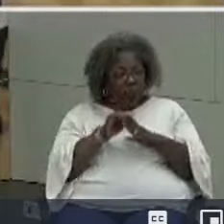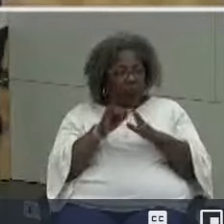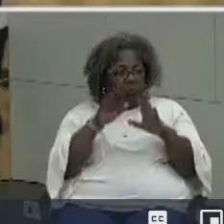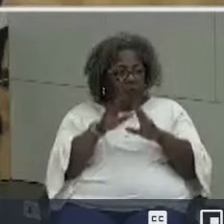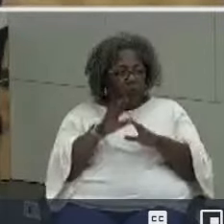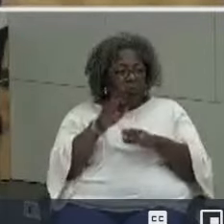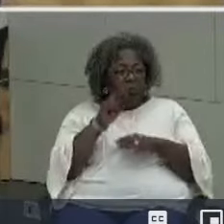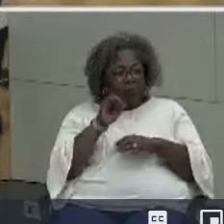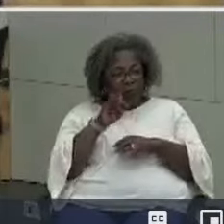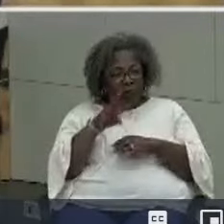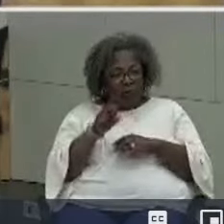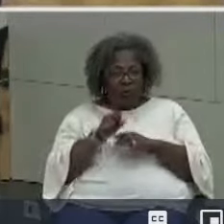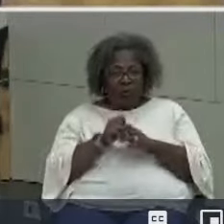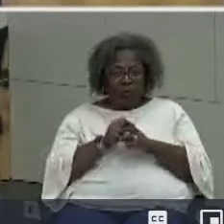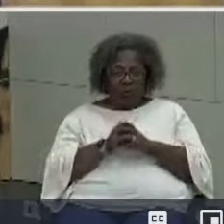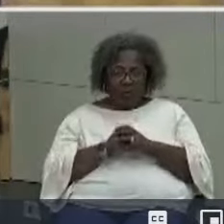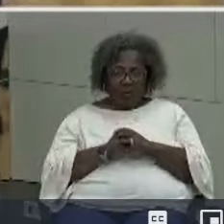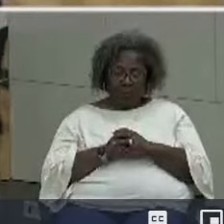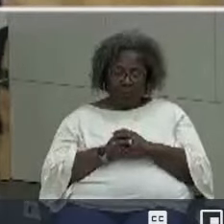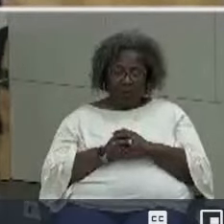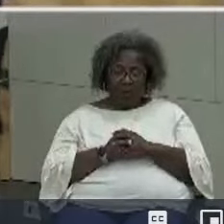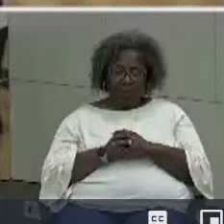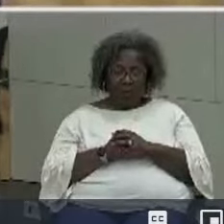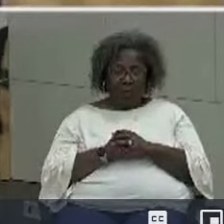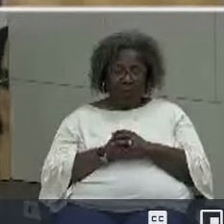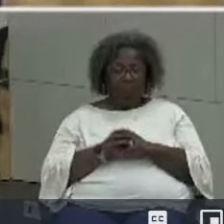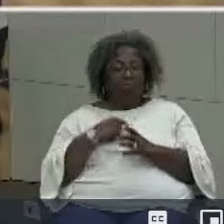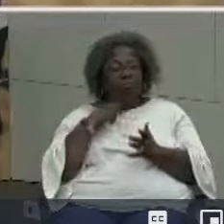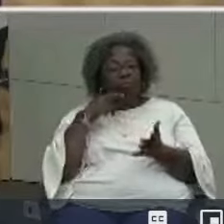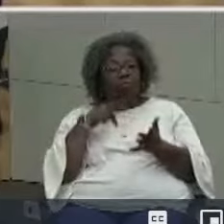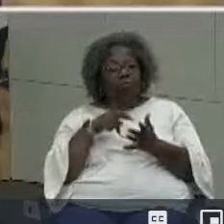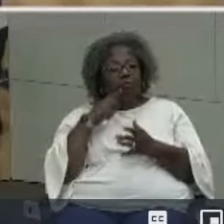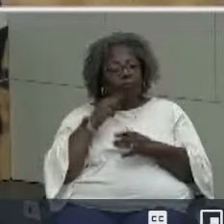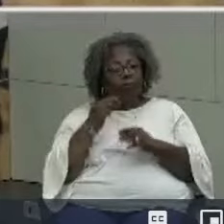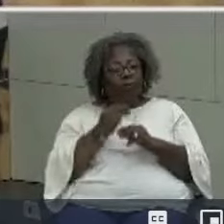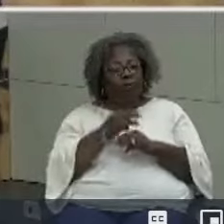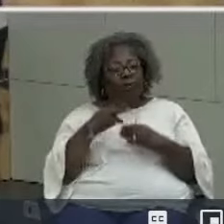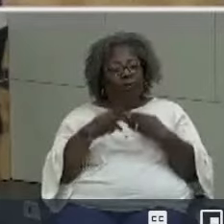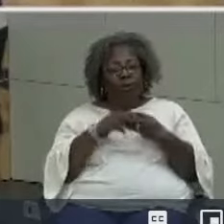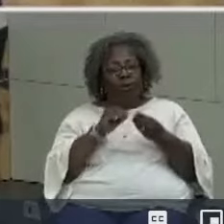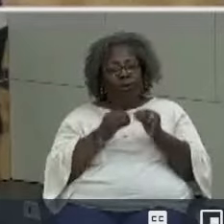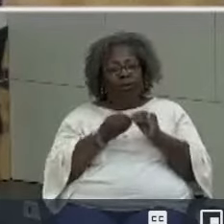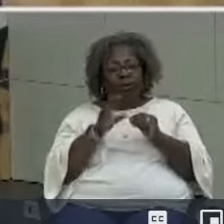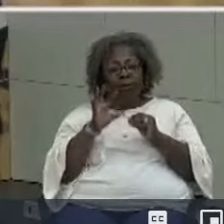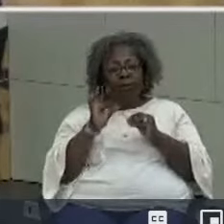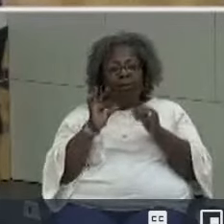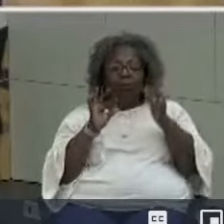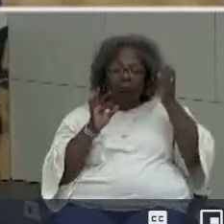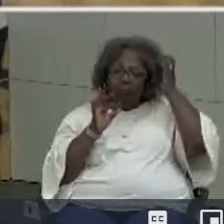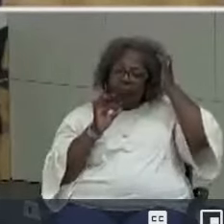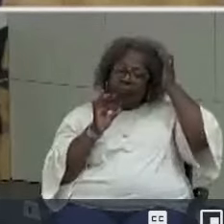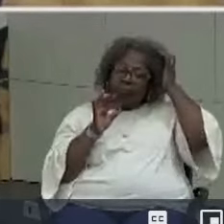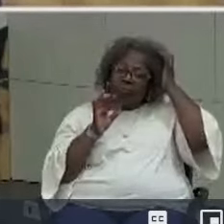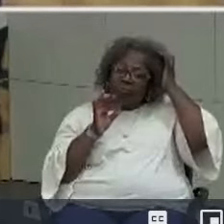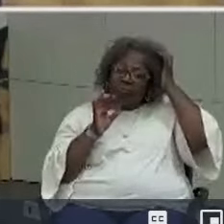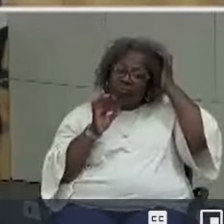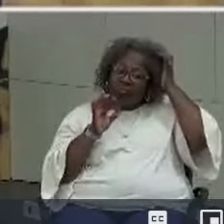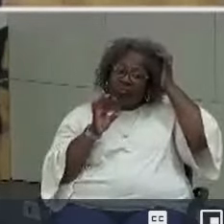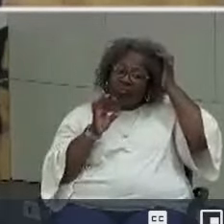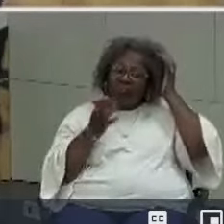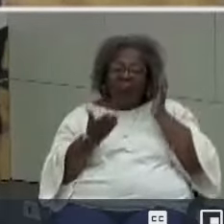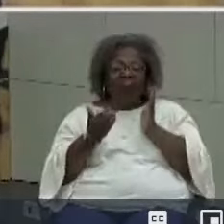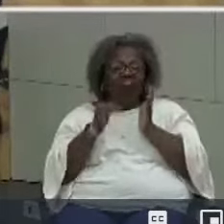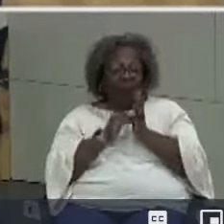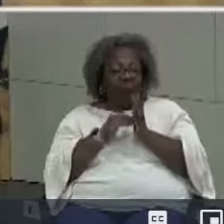news when I look at it for math if you go to slide nine and again there is